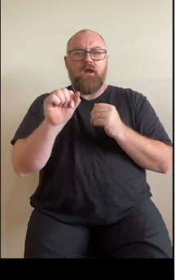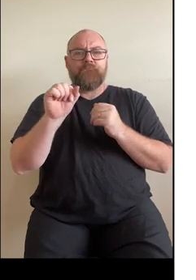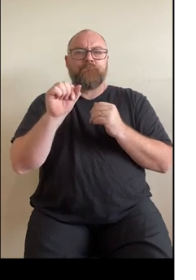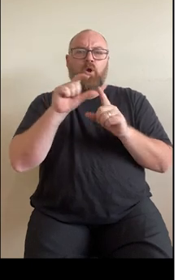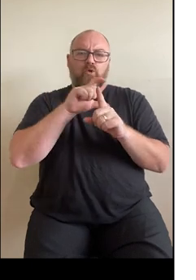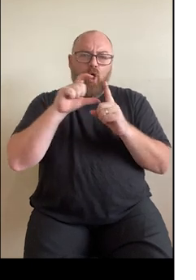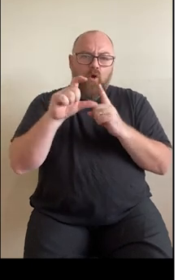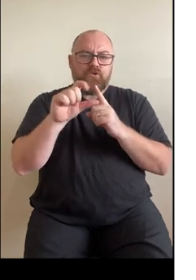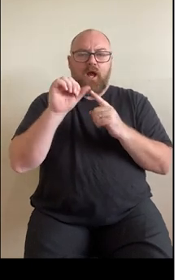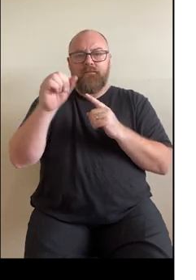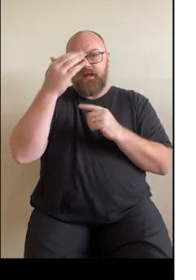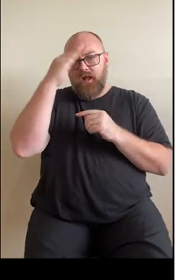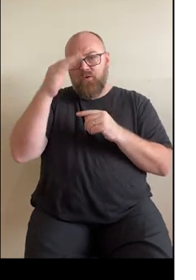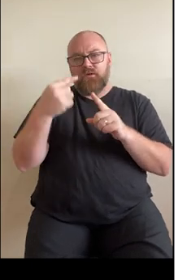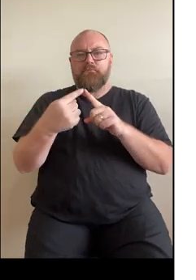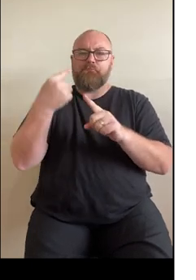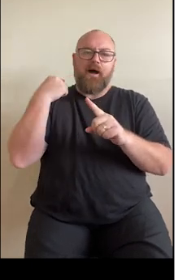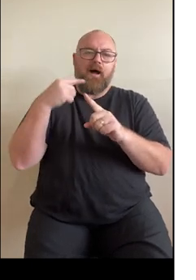past, present and emerging.